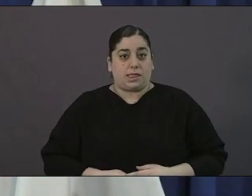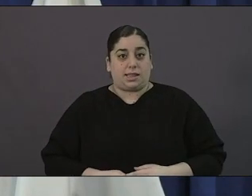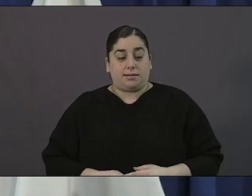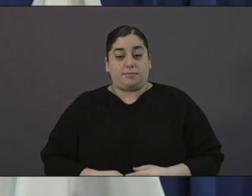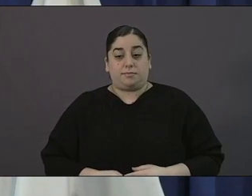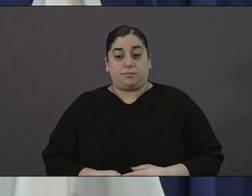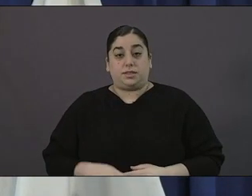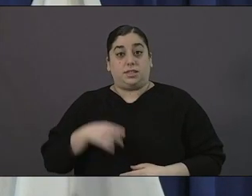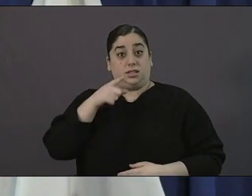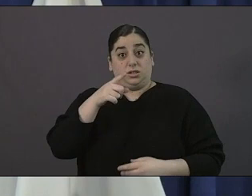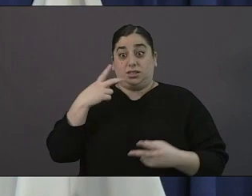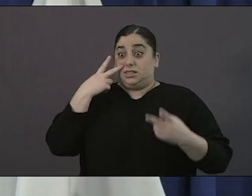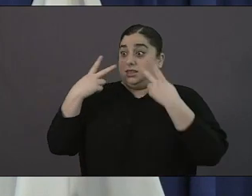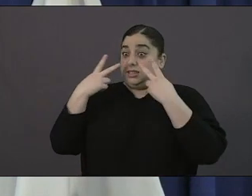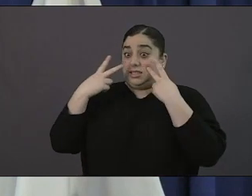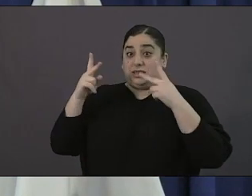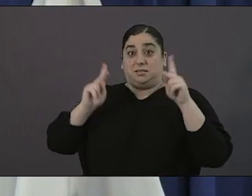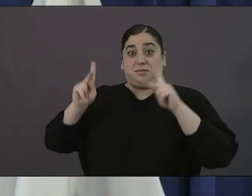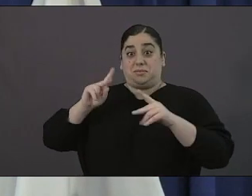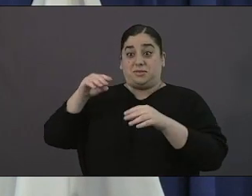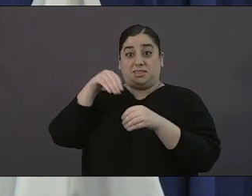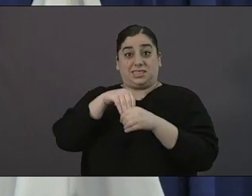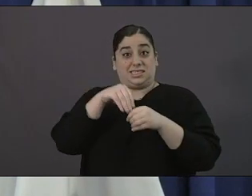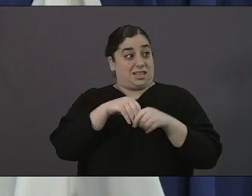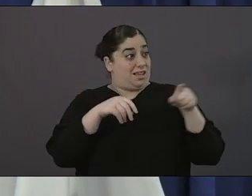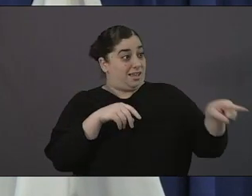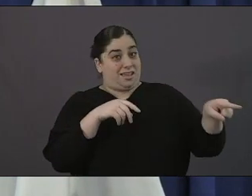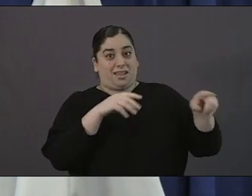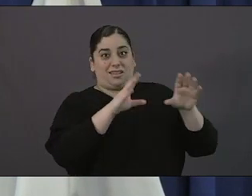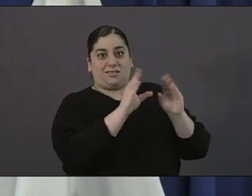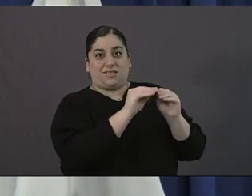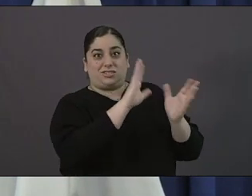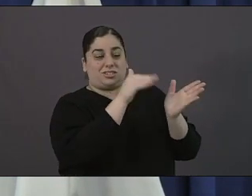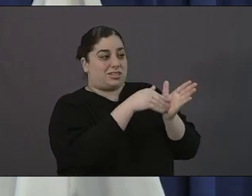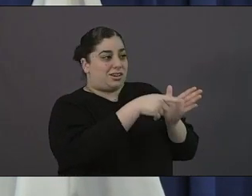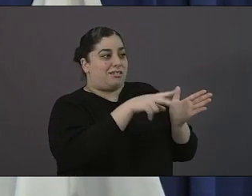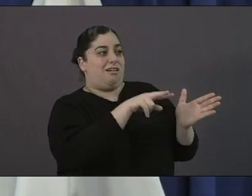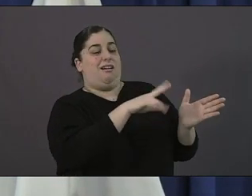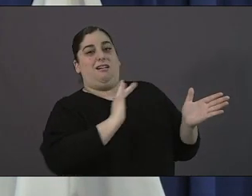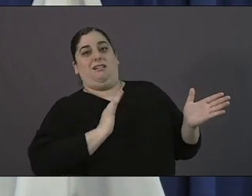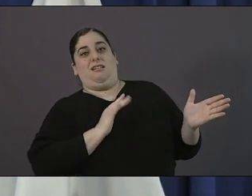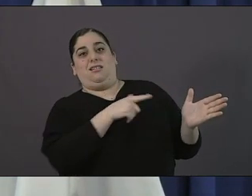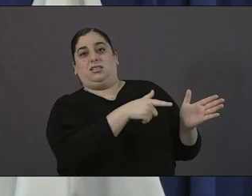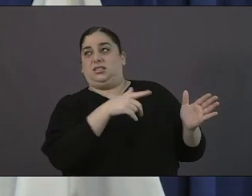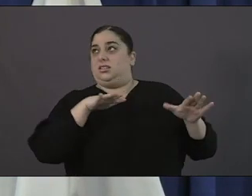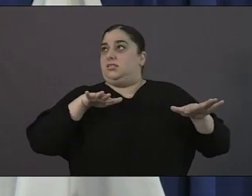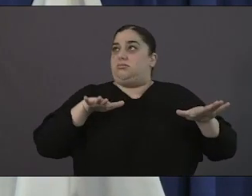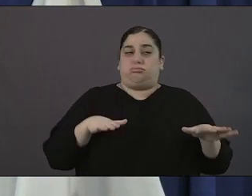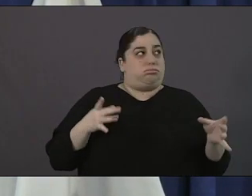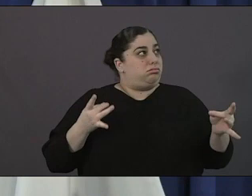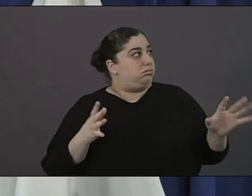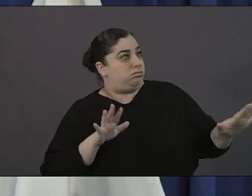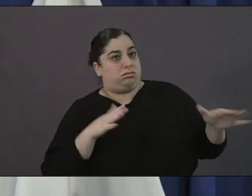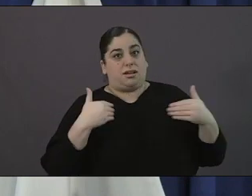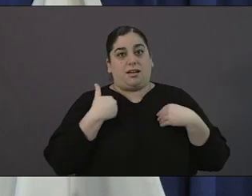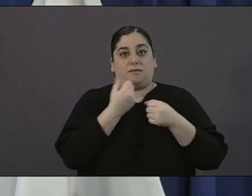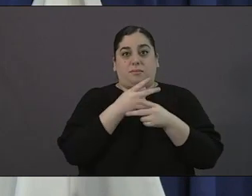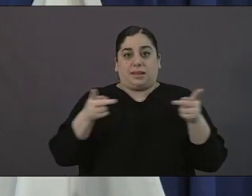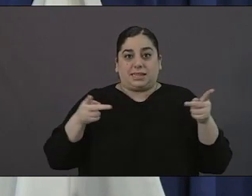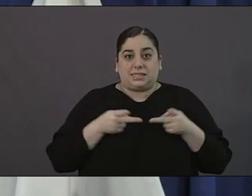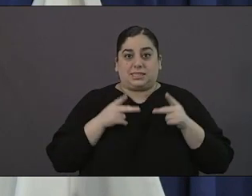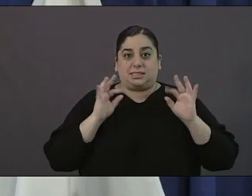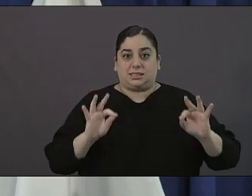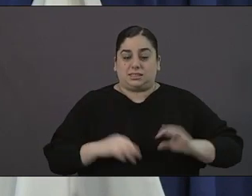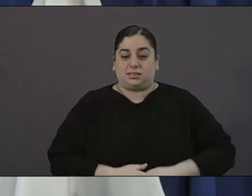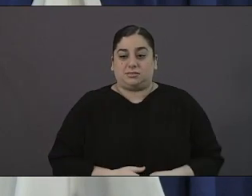that are inside that have that place now i want to thank our city teams our park and rec folks that are helping libraries lifeguards everybody who's